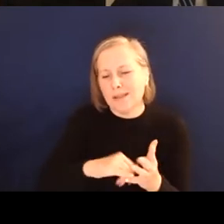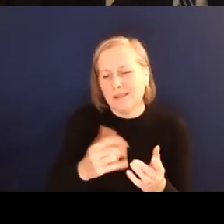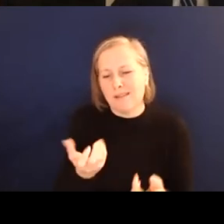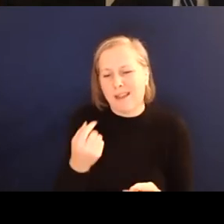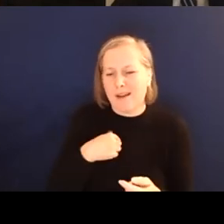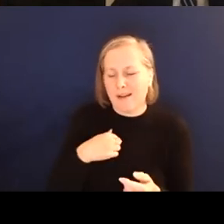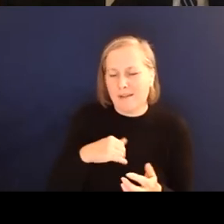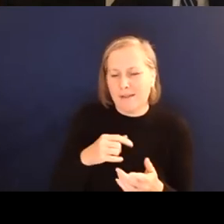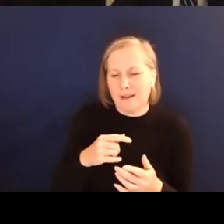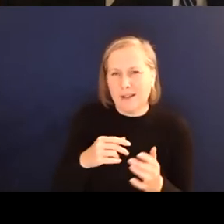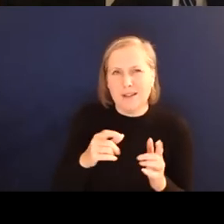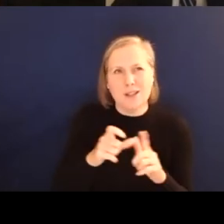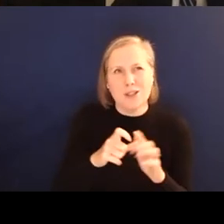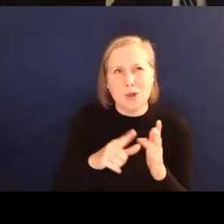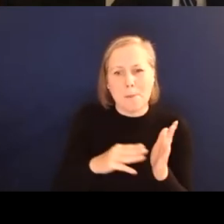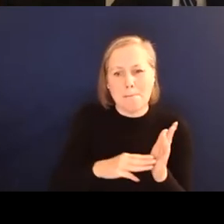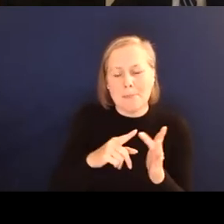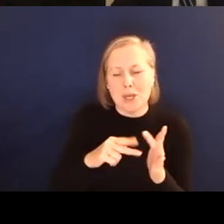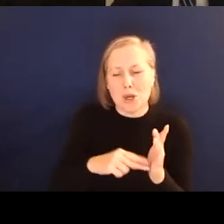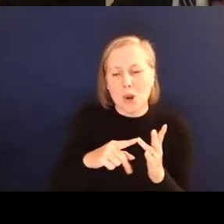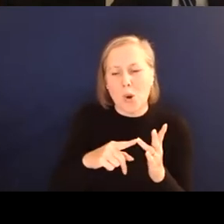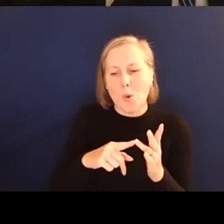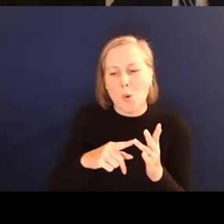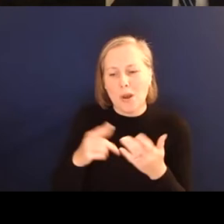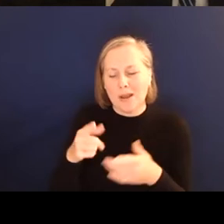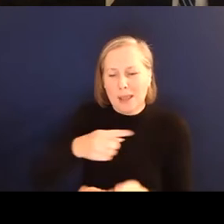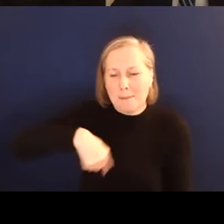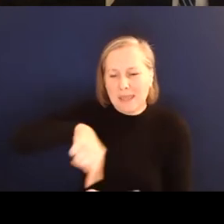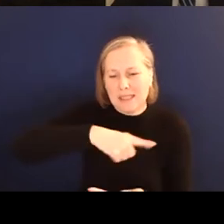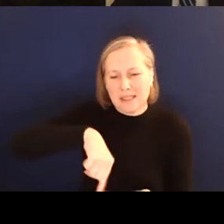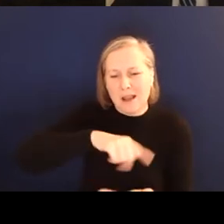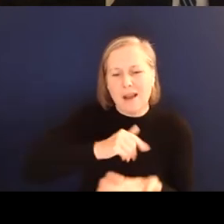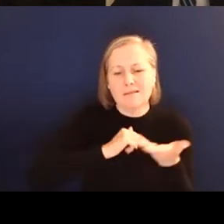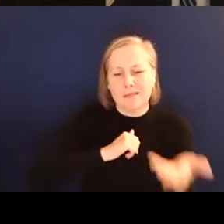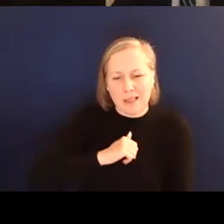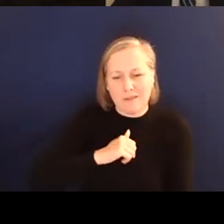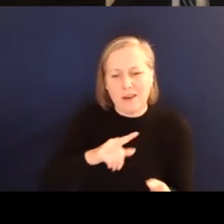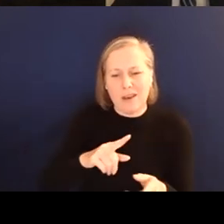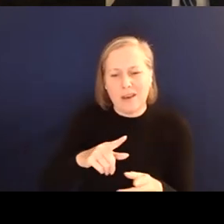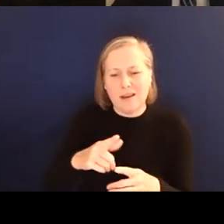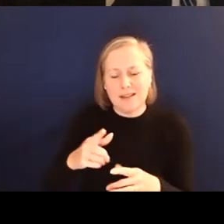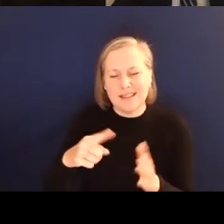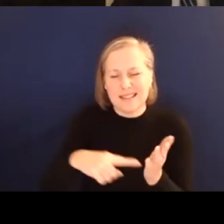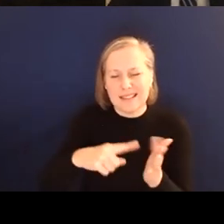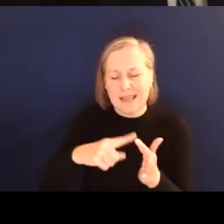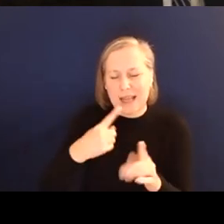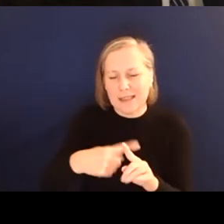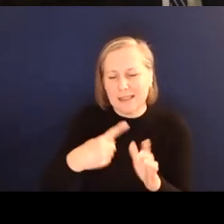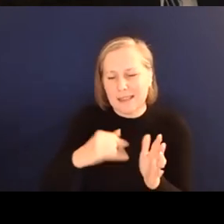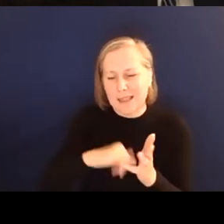both Domino's pizza and groceries in Texas and other parts of California and things like that.